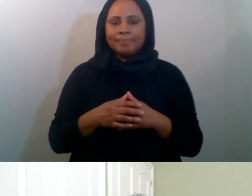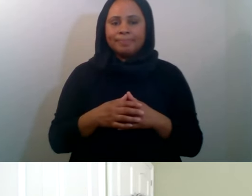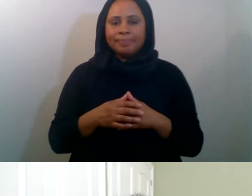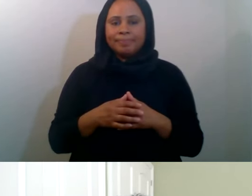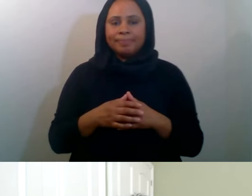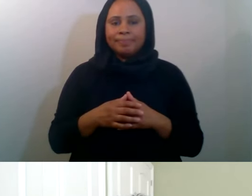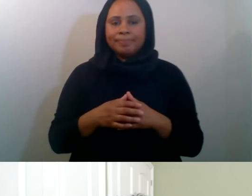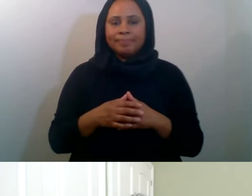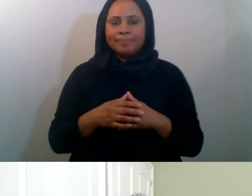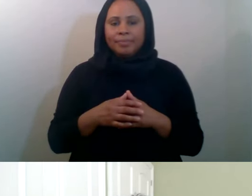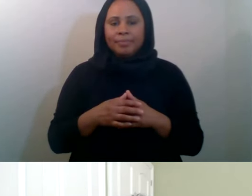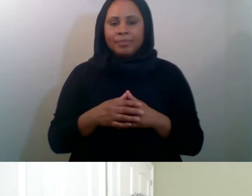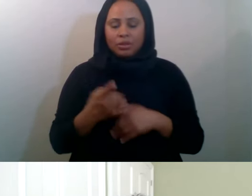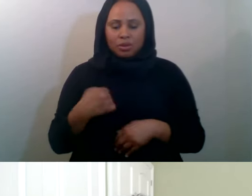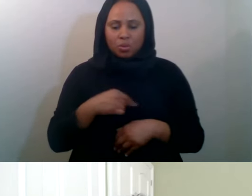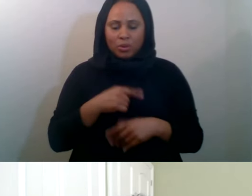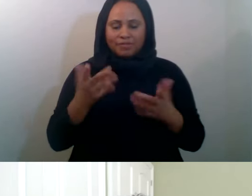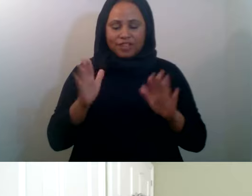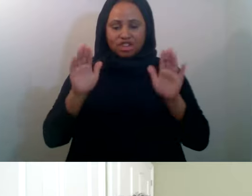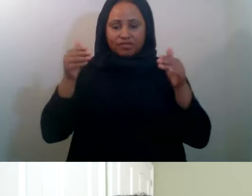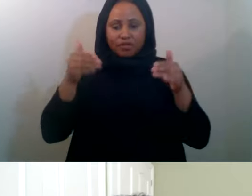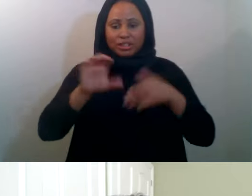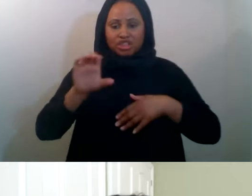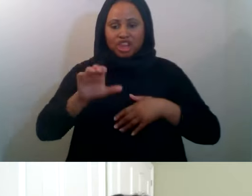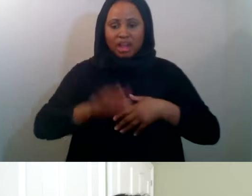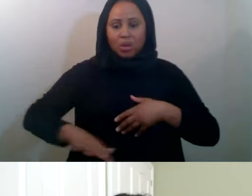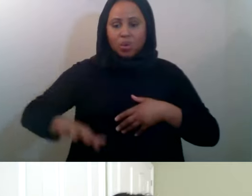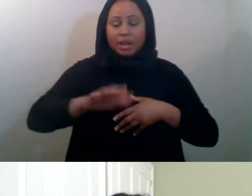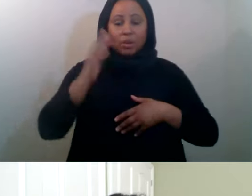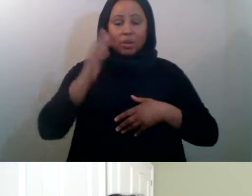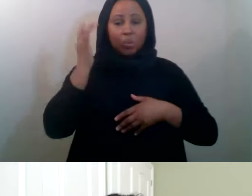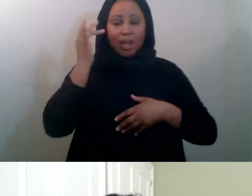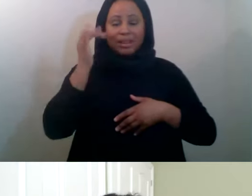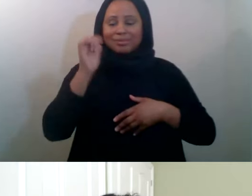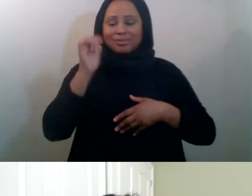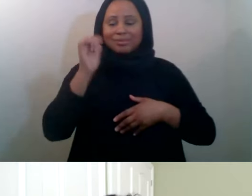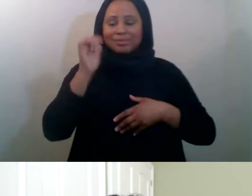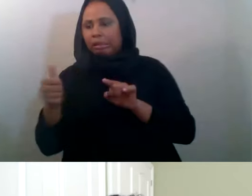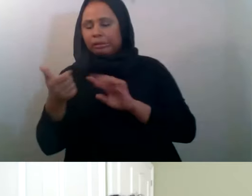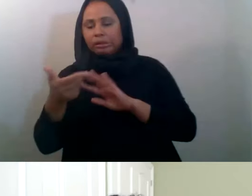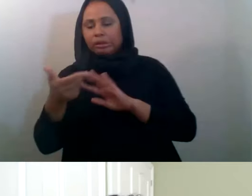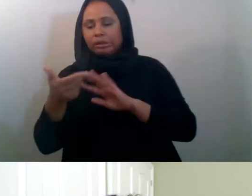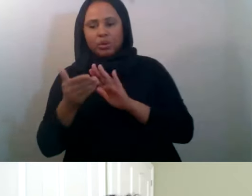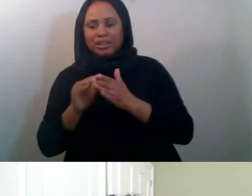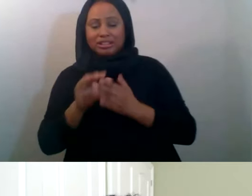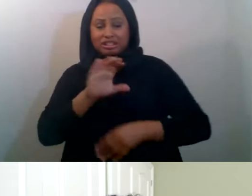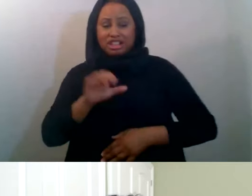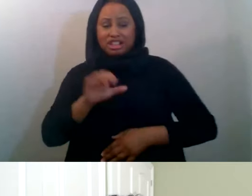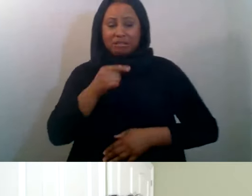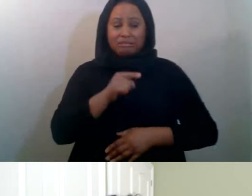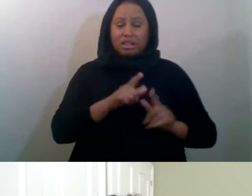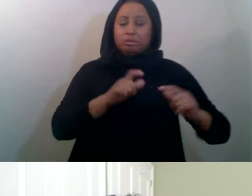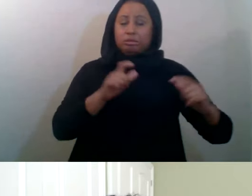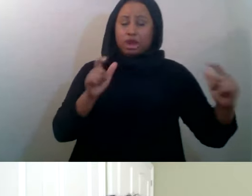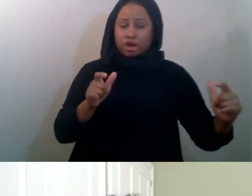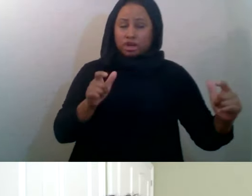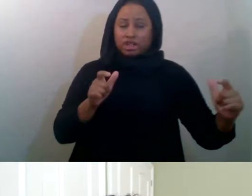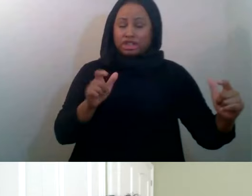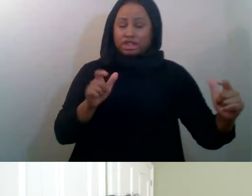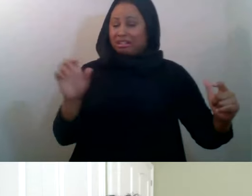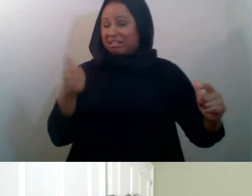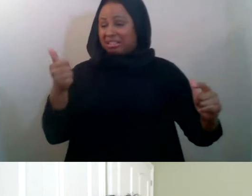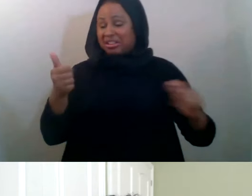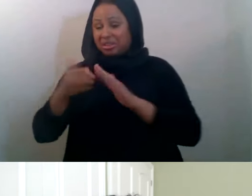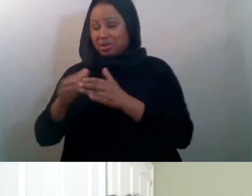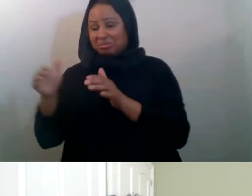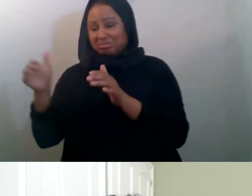focused on Chicagoland because, um, unlike other communities, Chicagoland is very large and has many neighborhoods